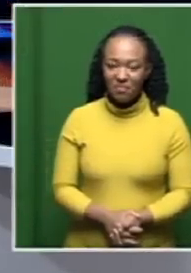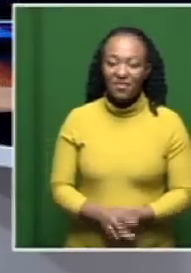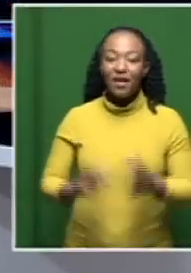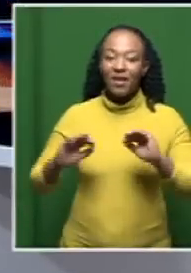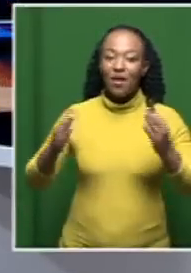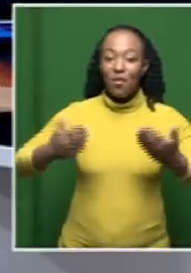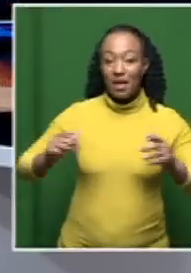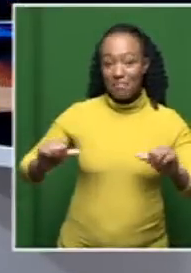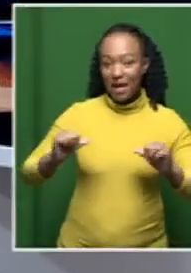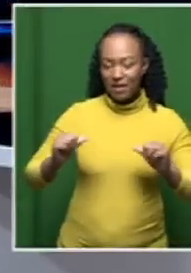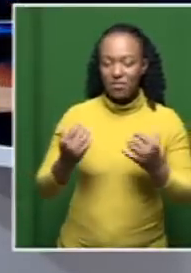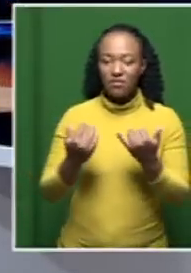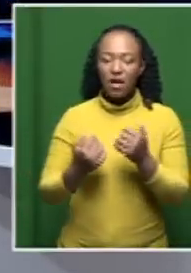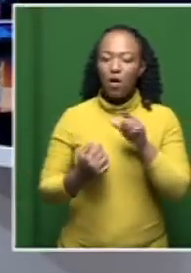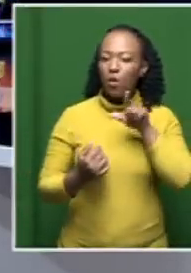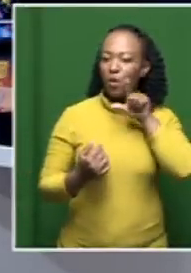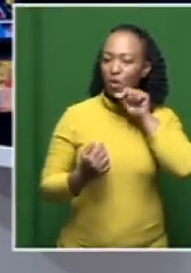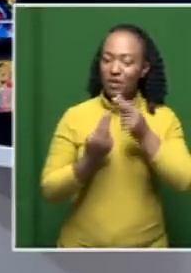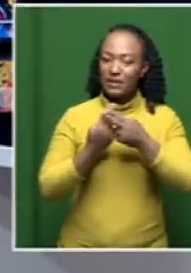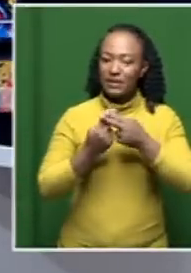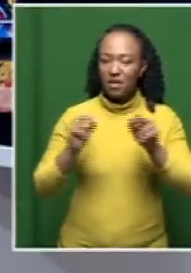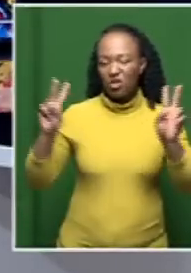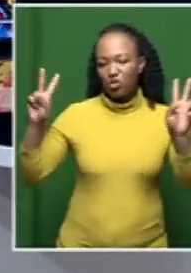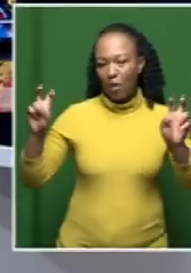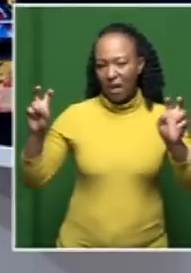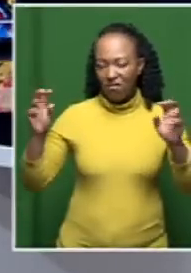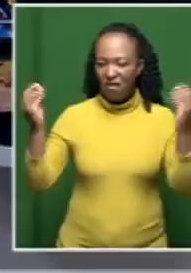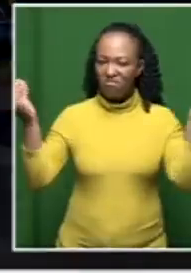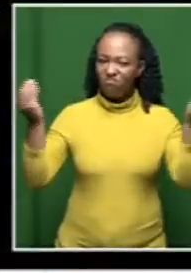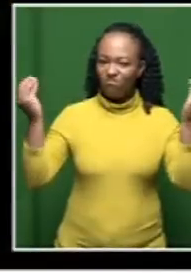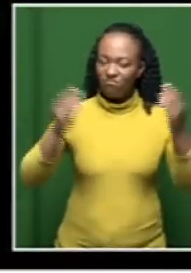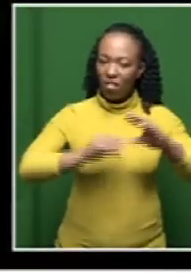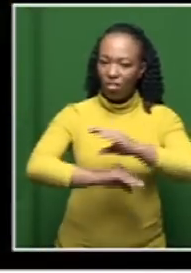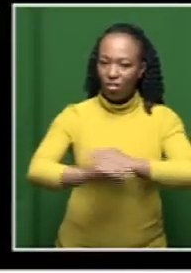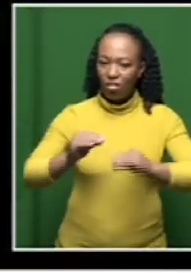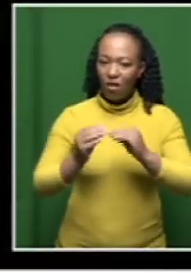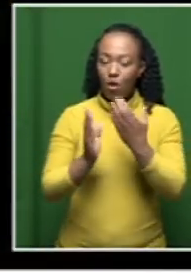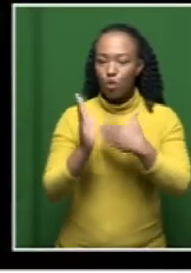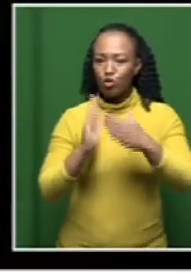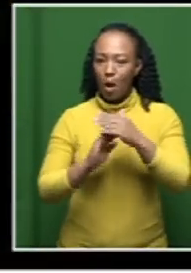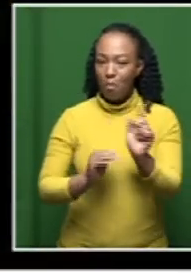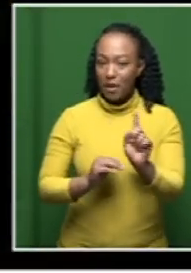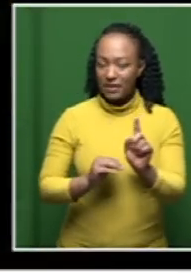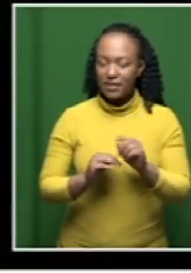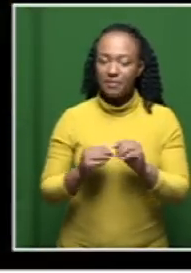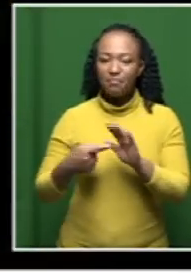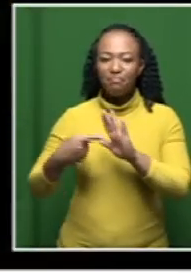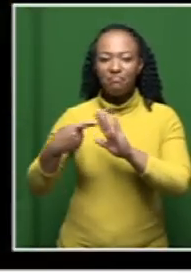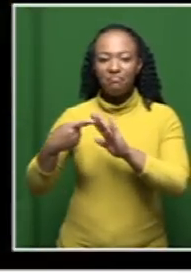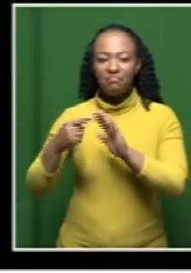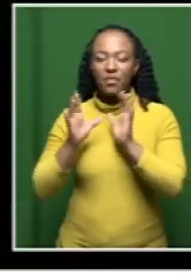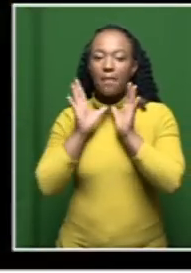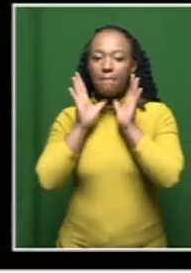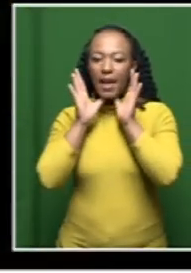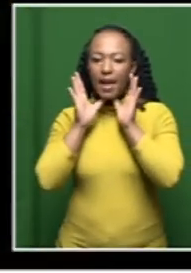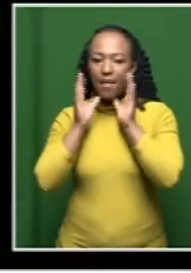Welcome back, everybody. Let's get into the trending topics now and see what is on the top of that list. All right. So Malema and,